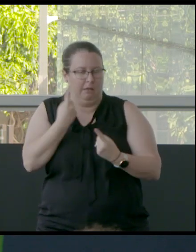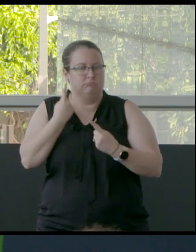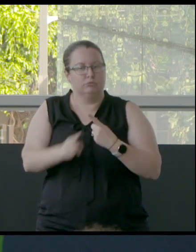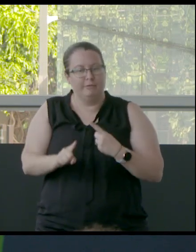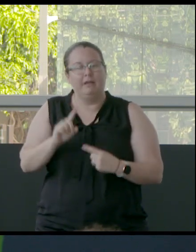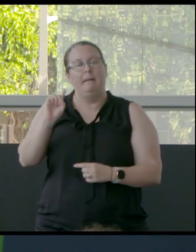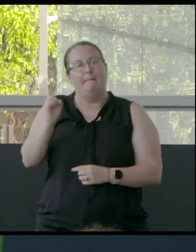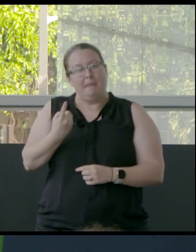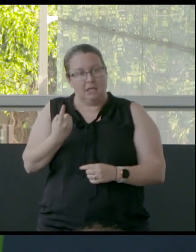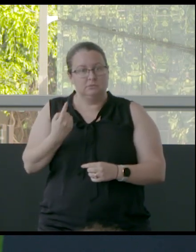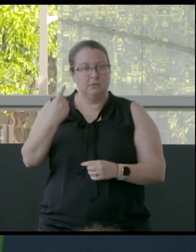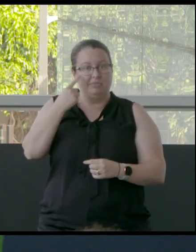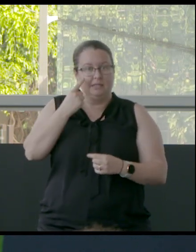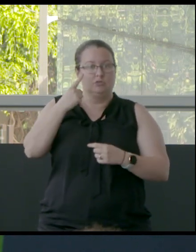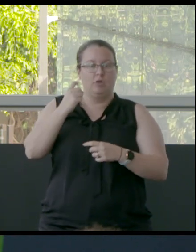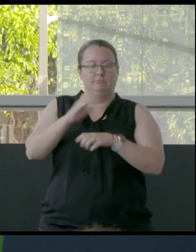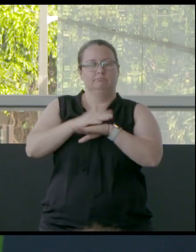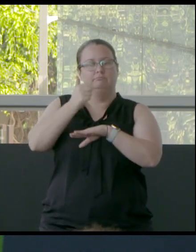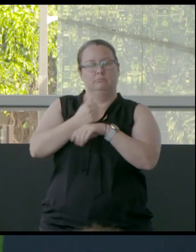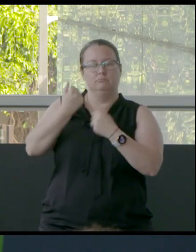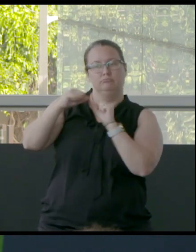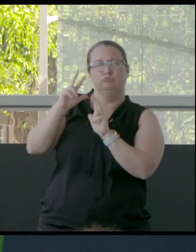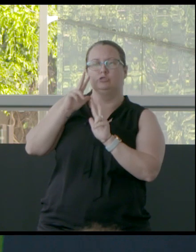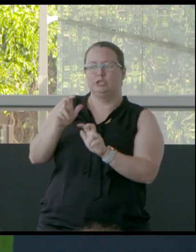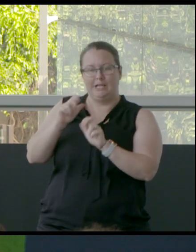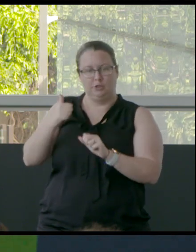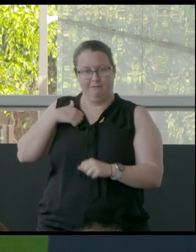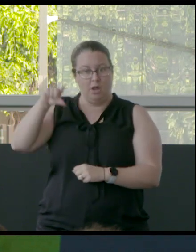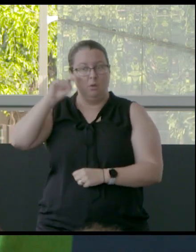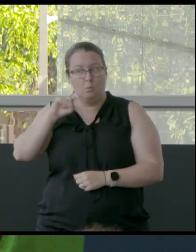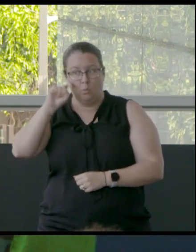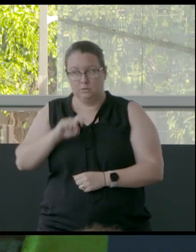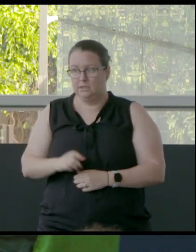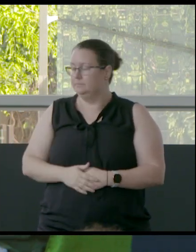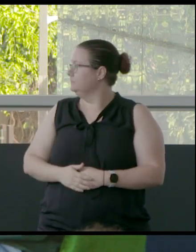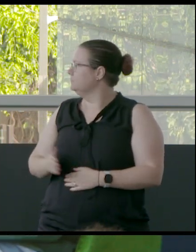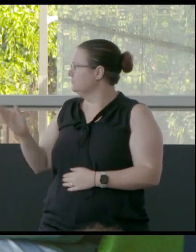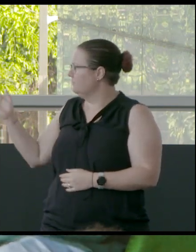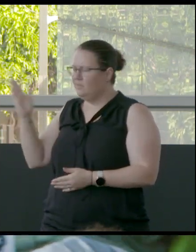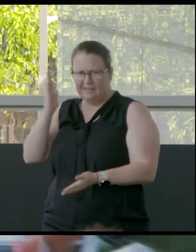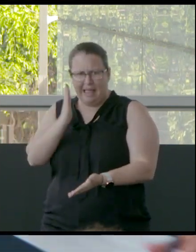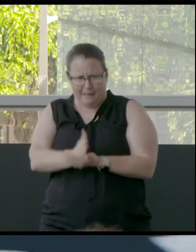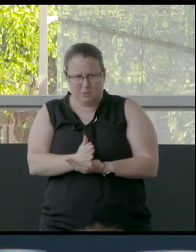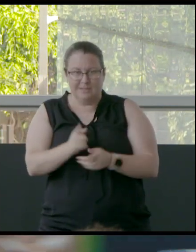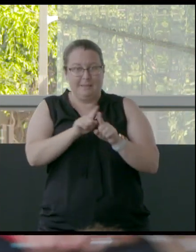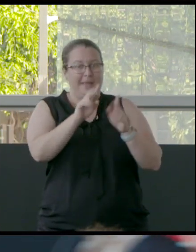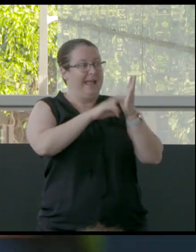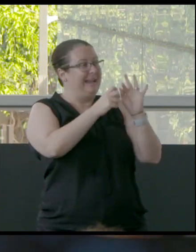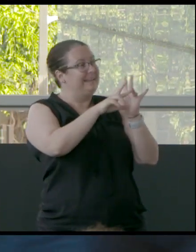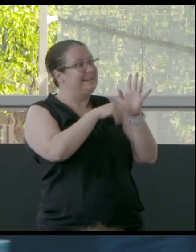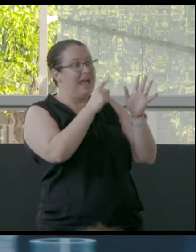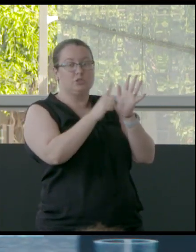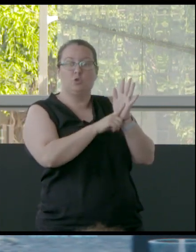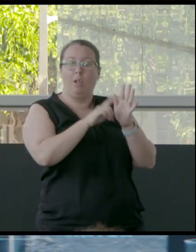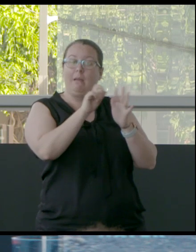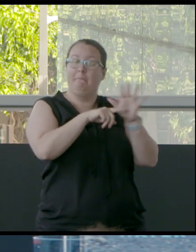extending protection for bodies of water in the same way do national parks. Absolutely. know, sort of, Indigenous people